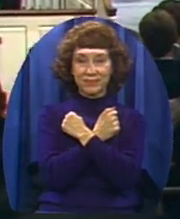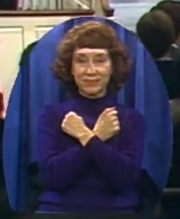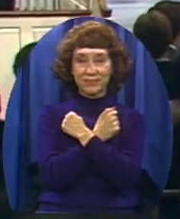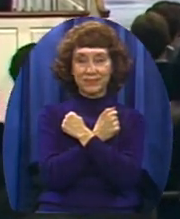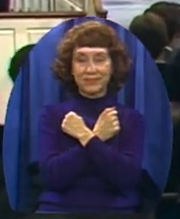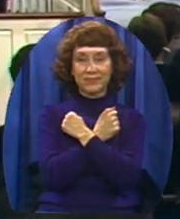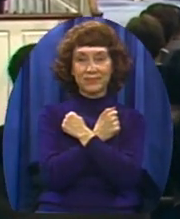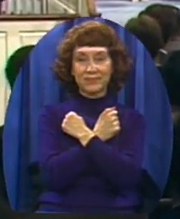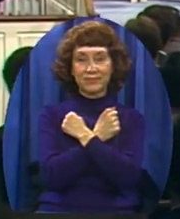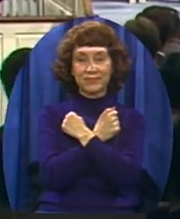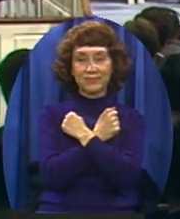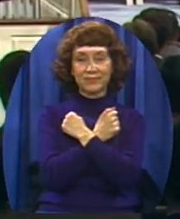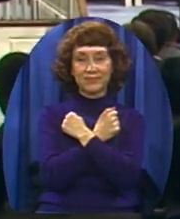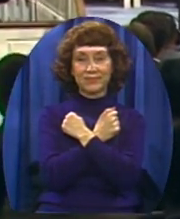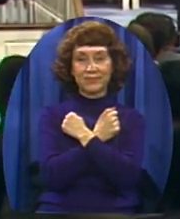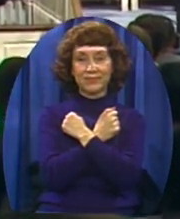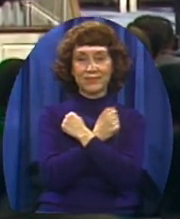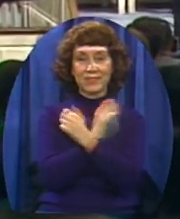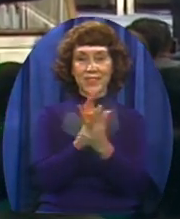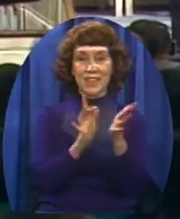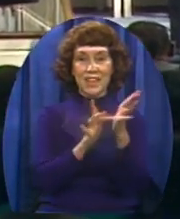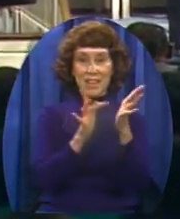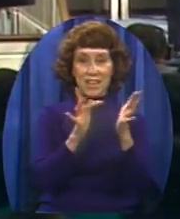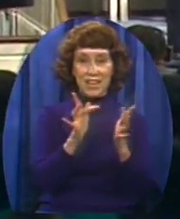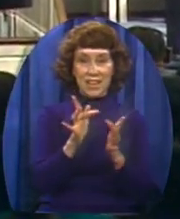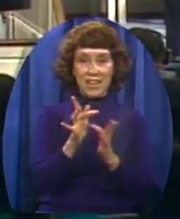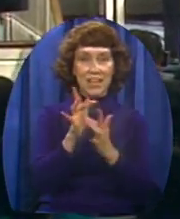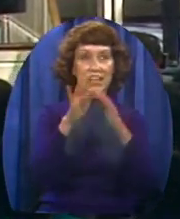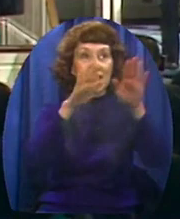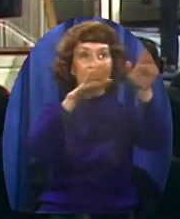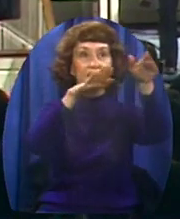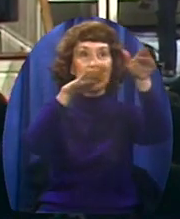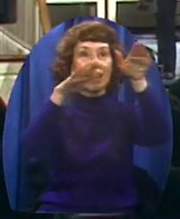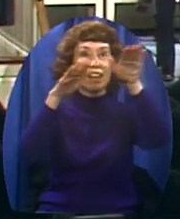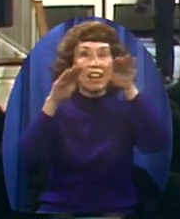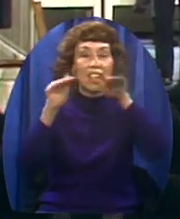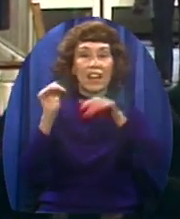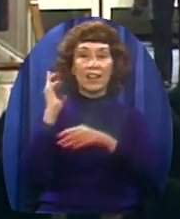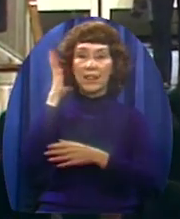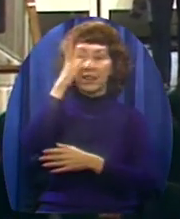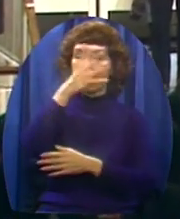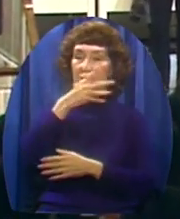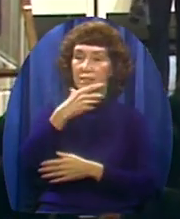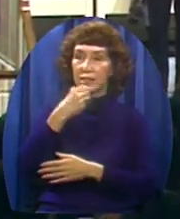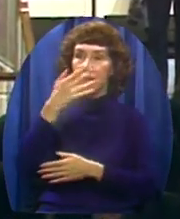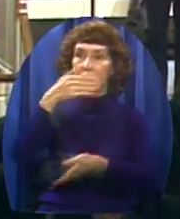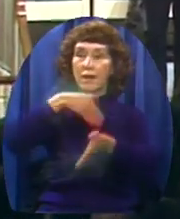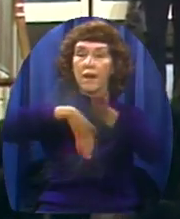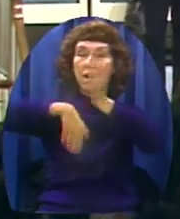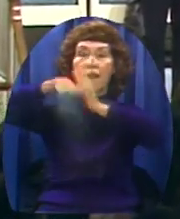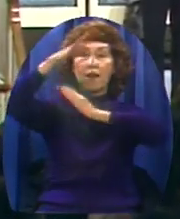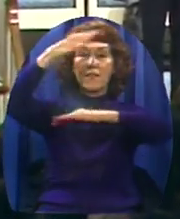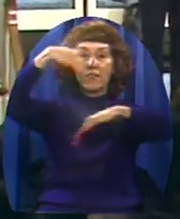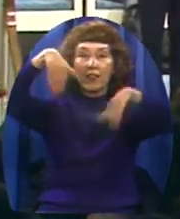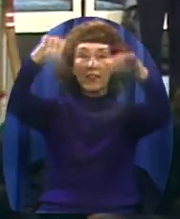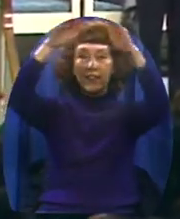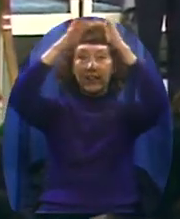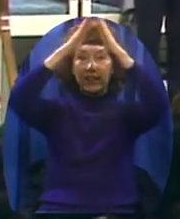He left the splendor of heaven